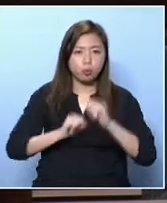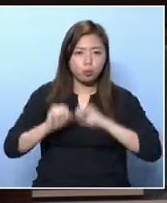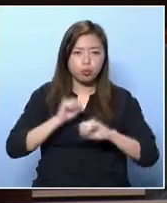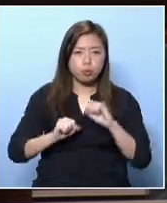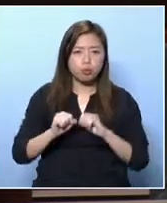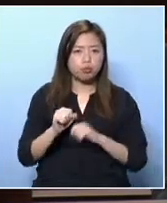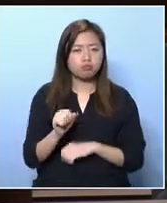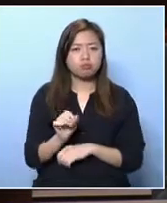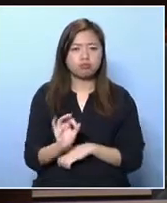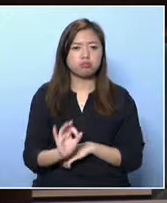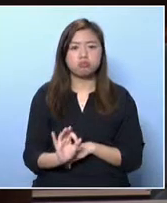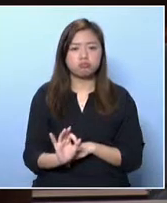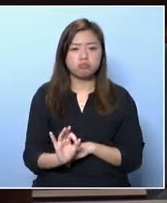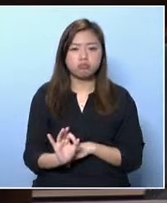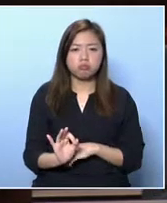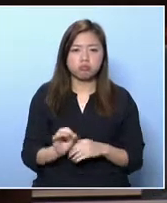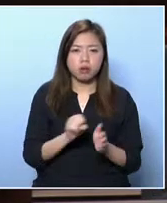extracurricular activities.